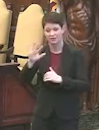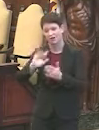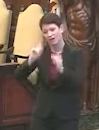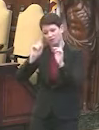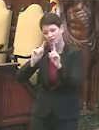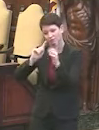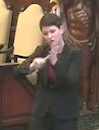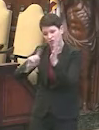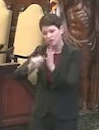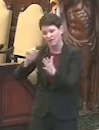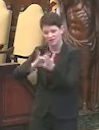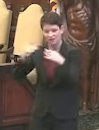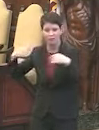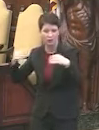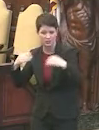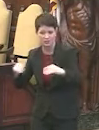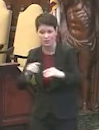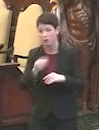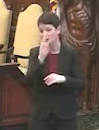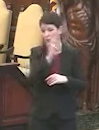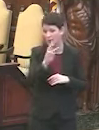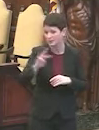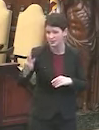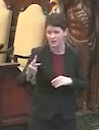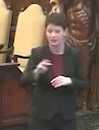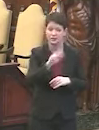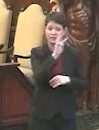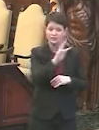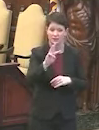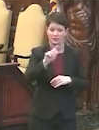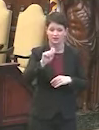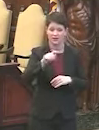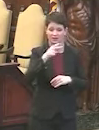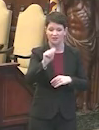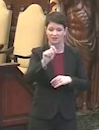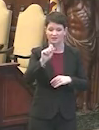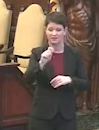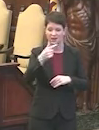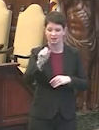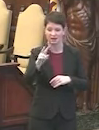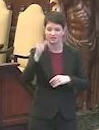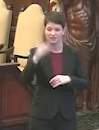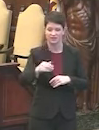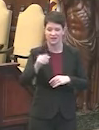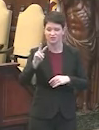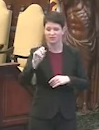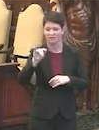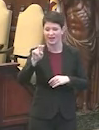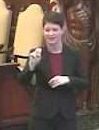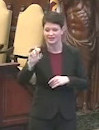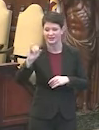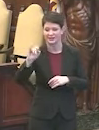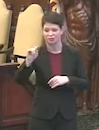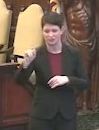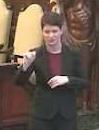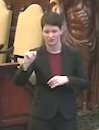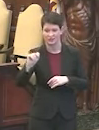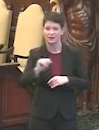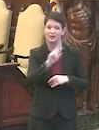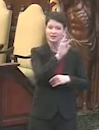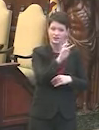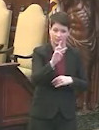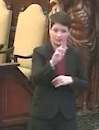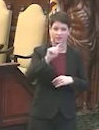pharmacies. Or anyone can go to our website, www.phila.gov.vaccineinterest. That's www